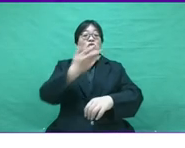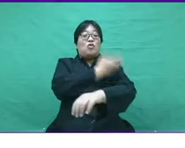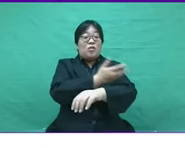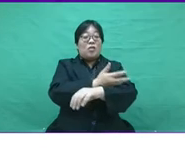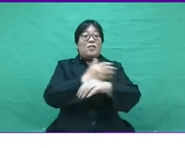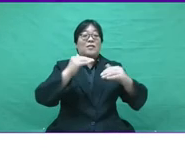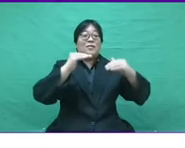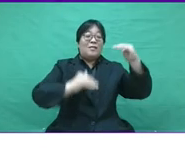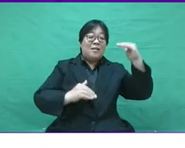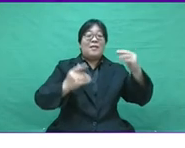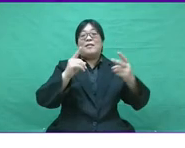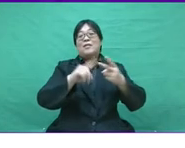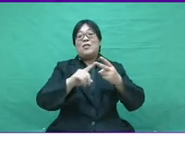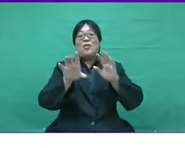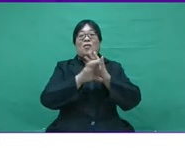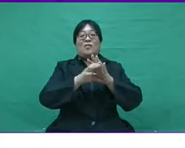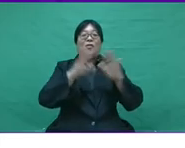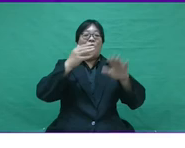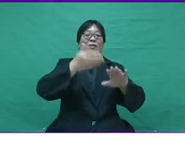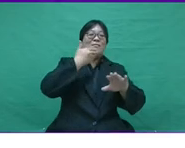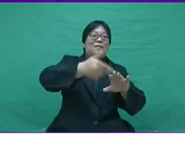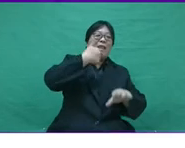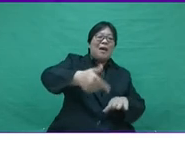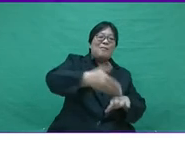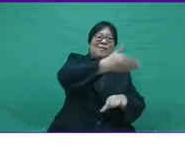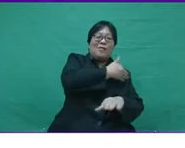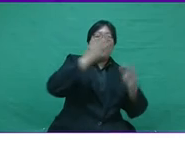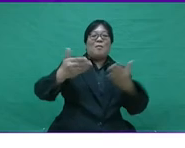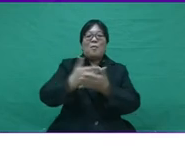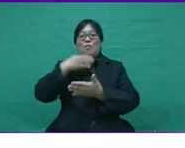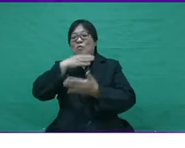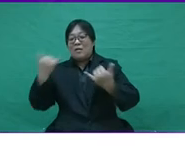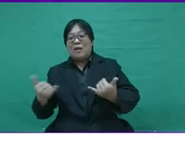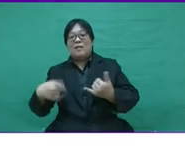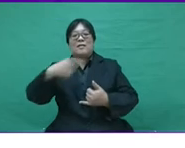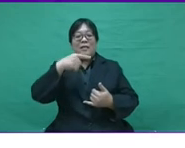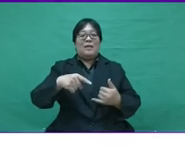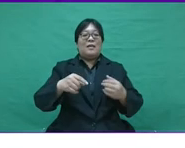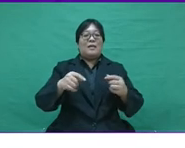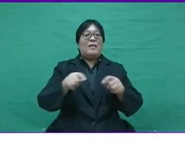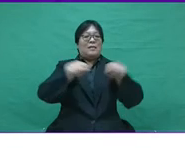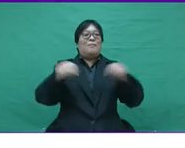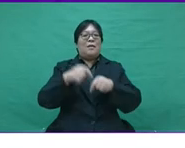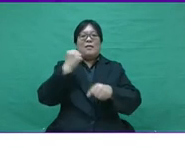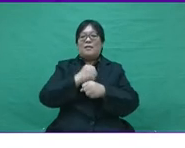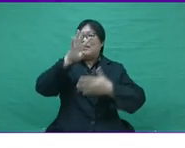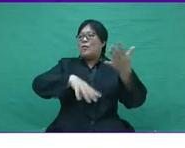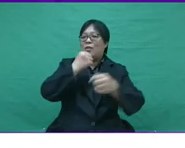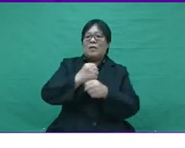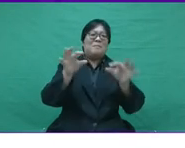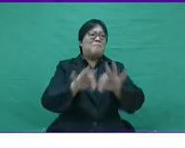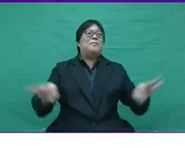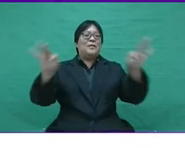Generation Jack and Millennials say that a flexible working